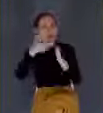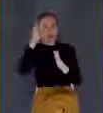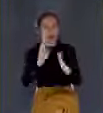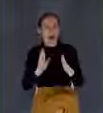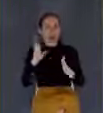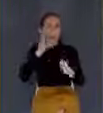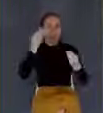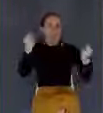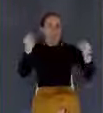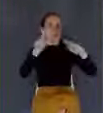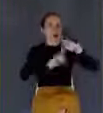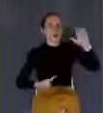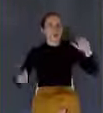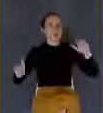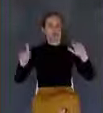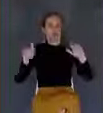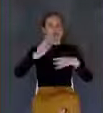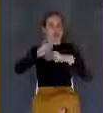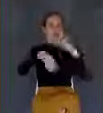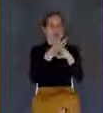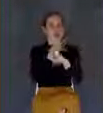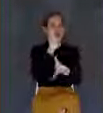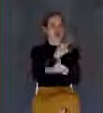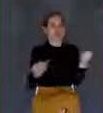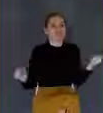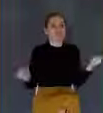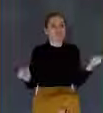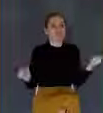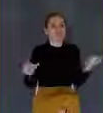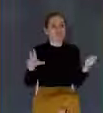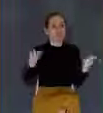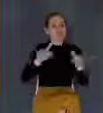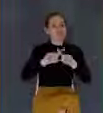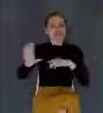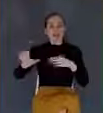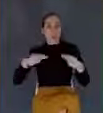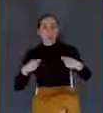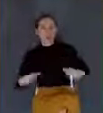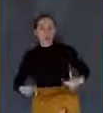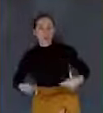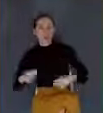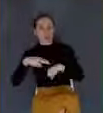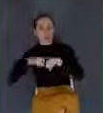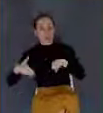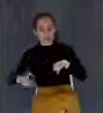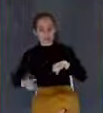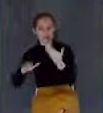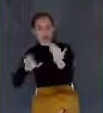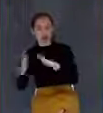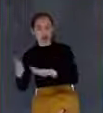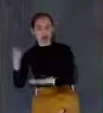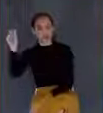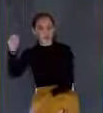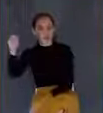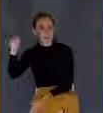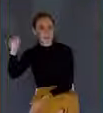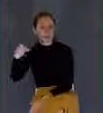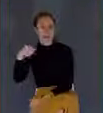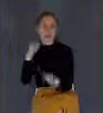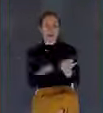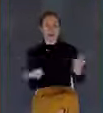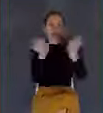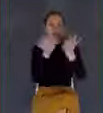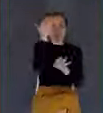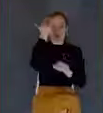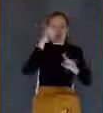that died. And so what I'm saying is it's important that we distinguish between the divine nature and the human nature